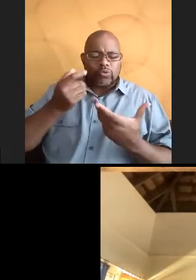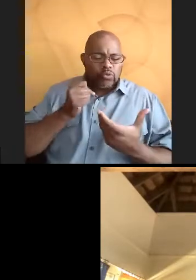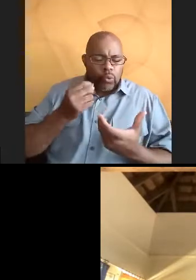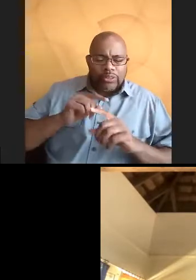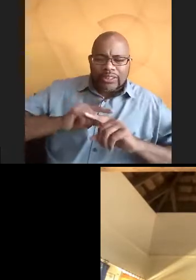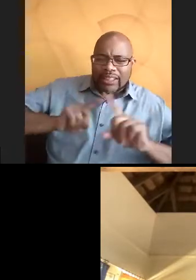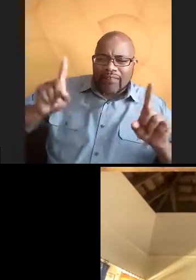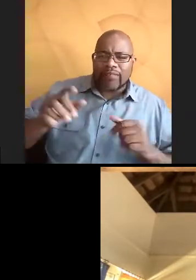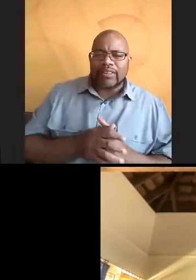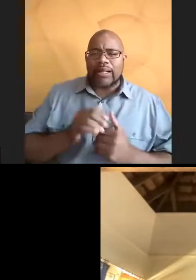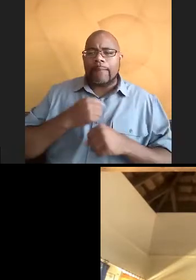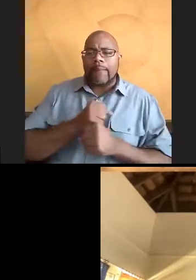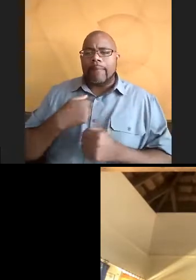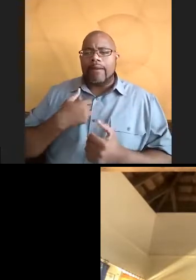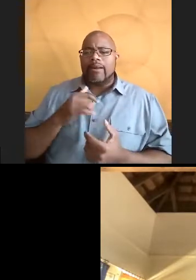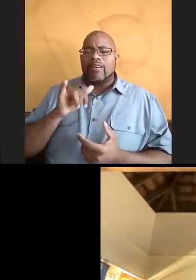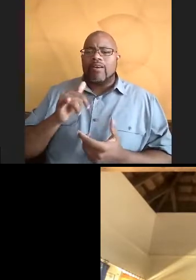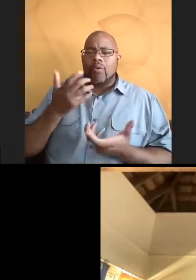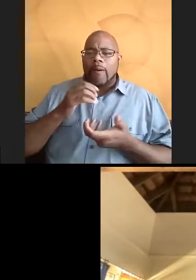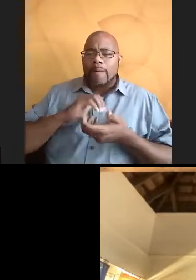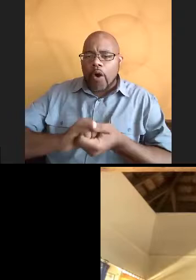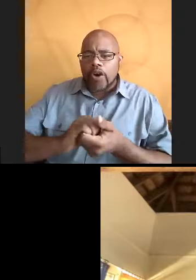it makes me want to work harder.